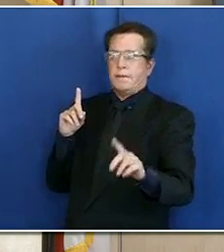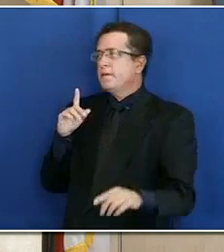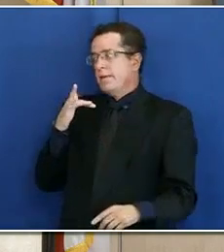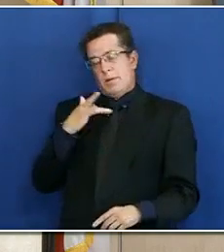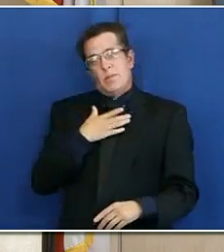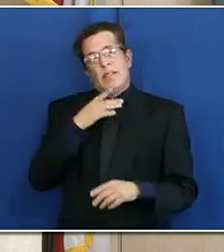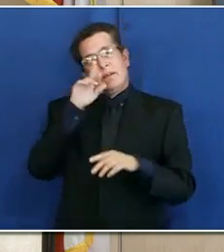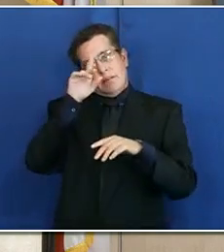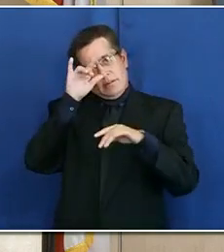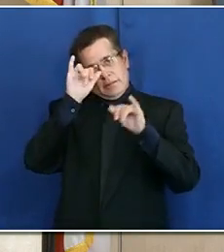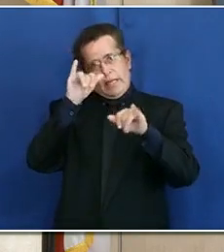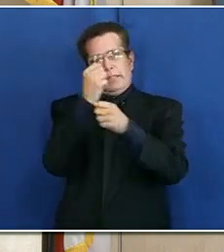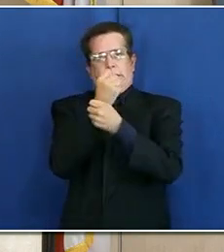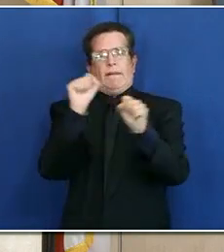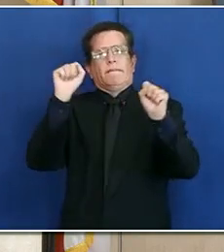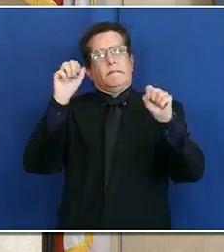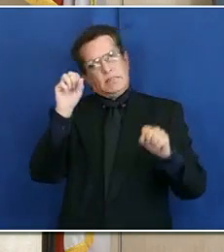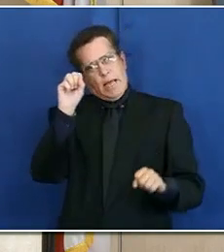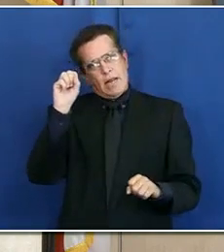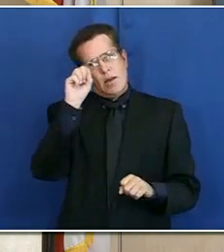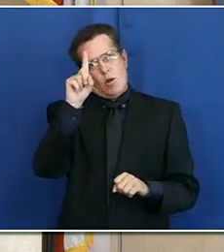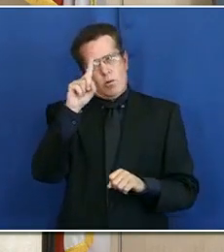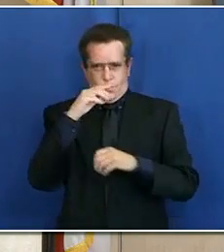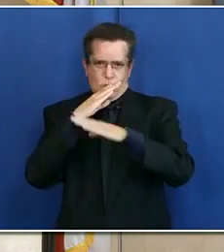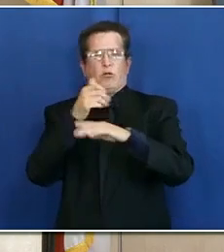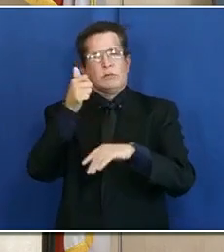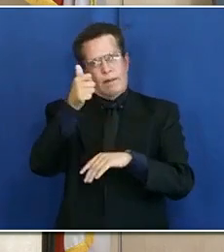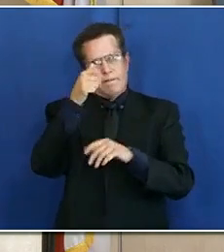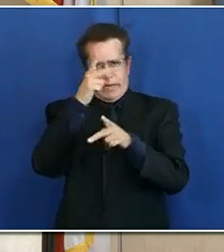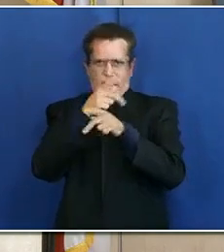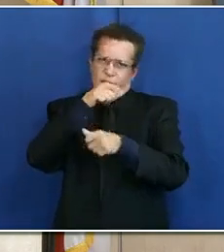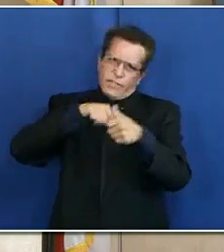and your neighbors and friends, and protect everyone else. Thank you.